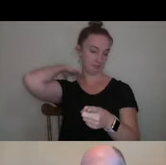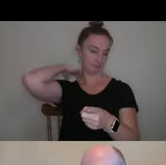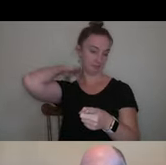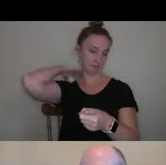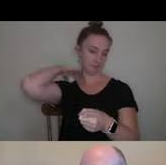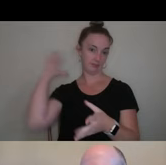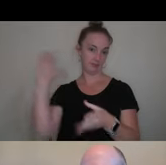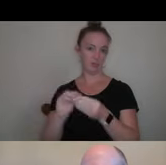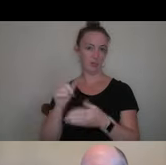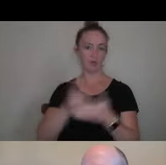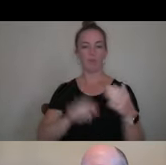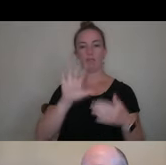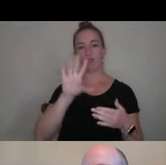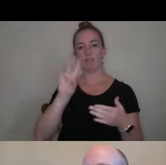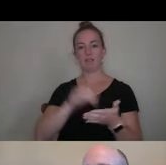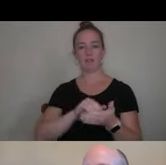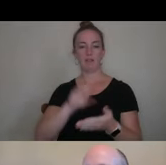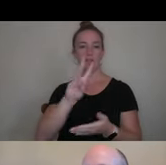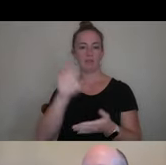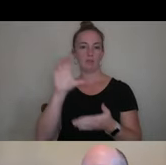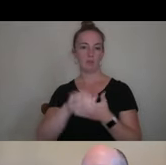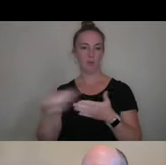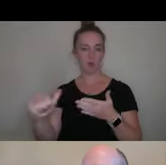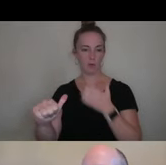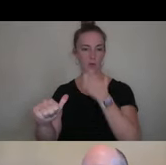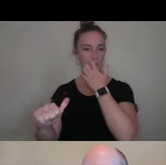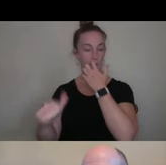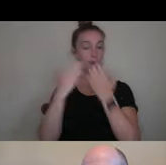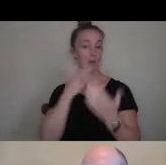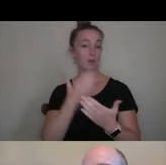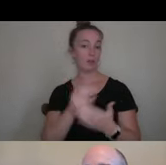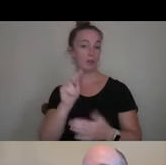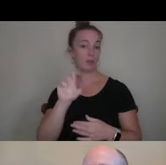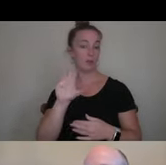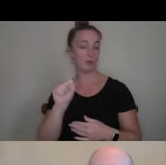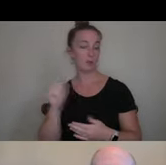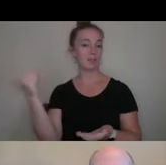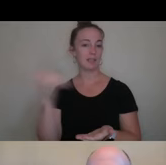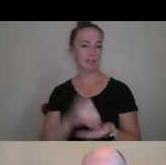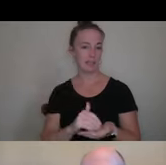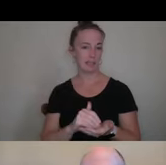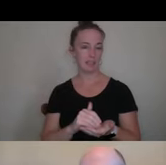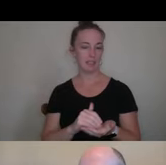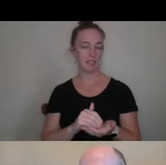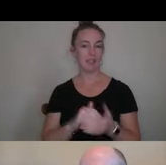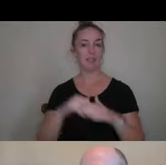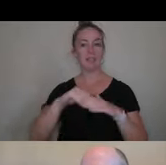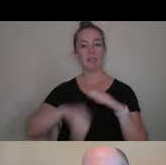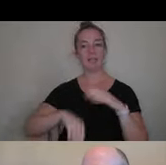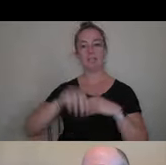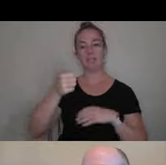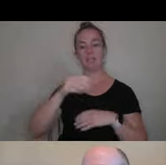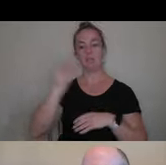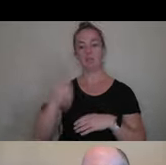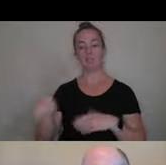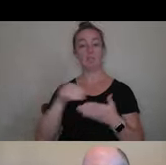$57,600. The good news is, again, fewer than 10% of the students